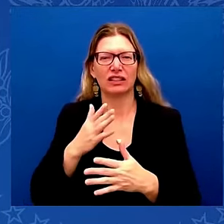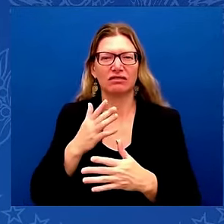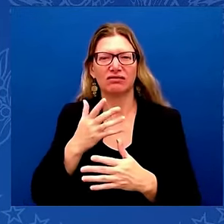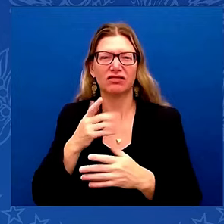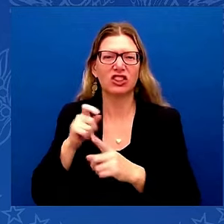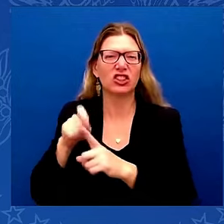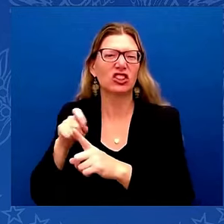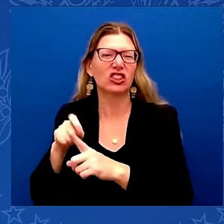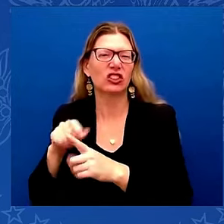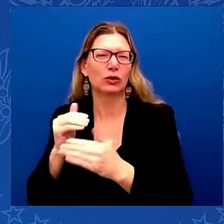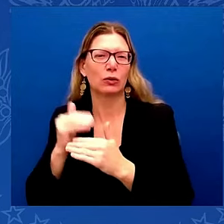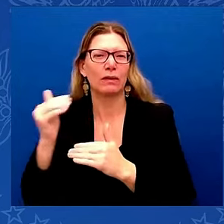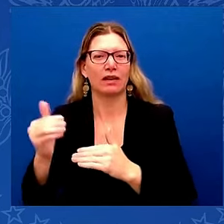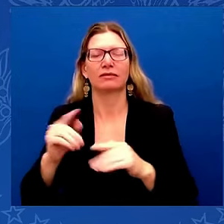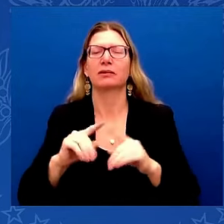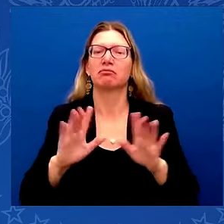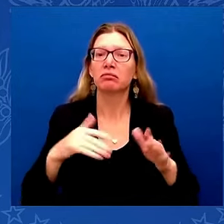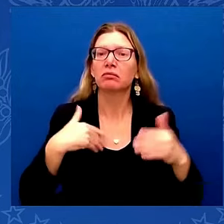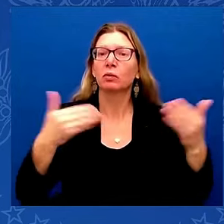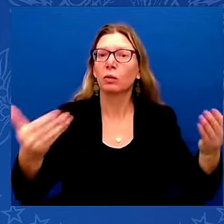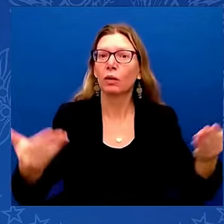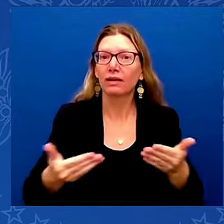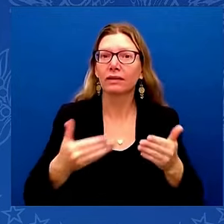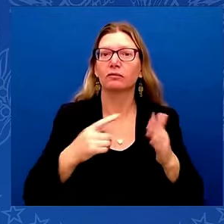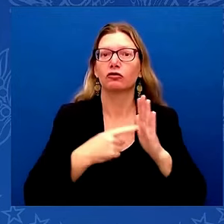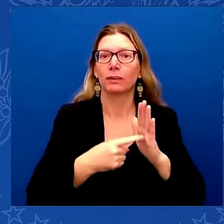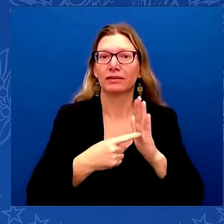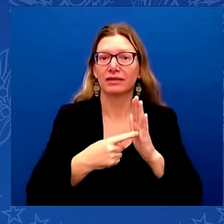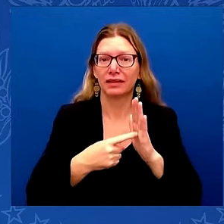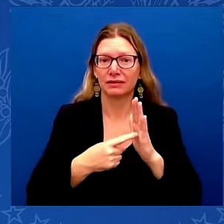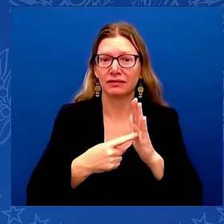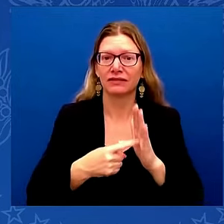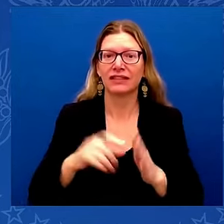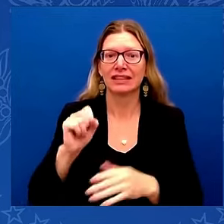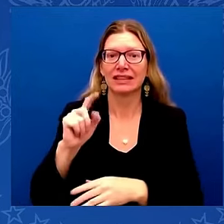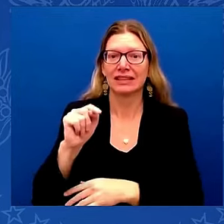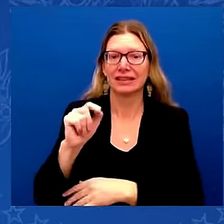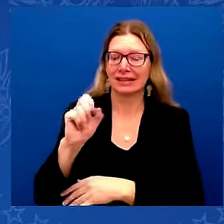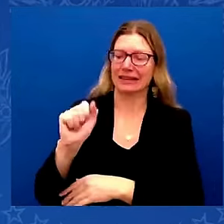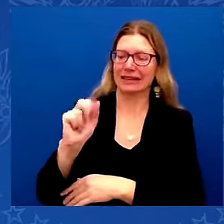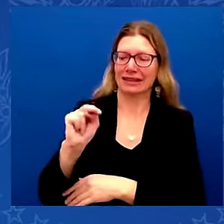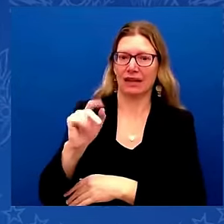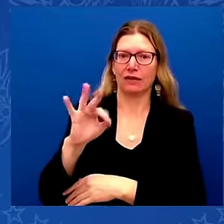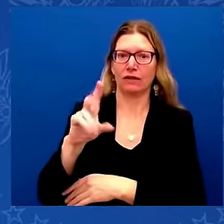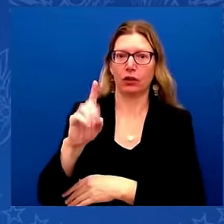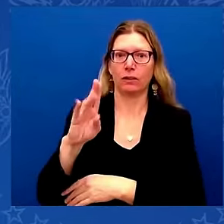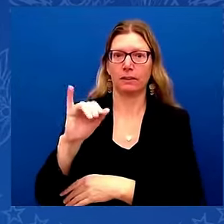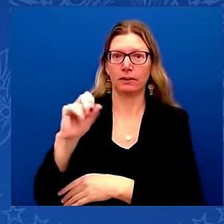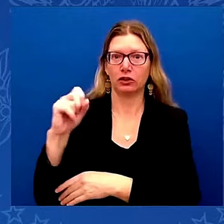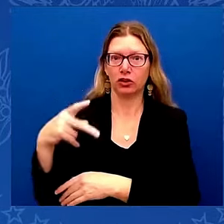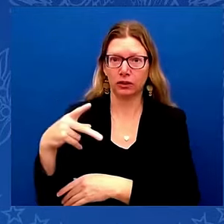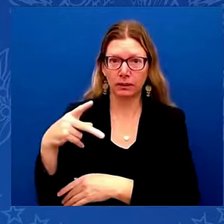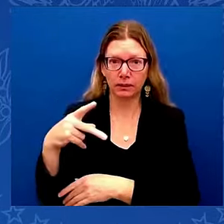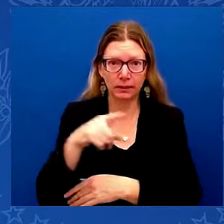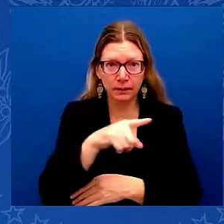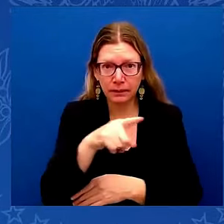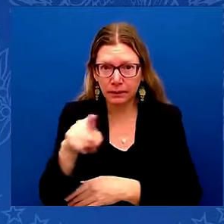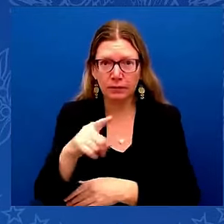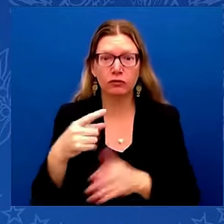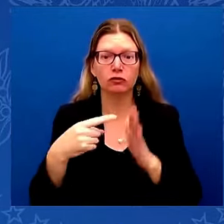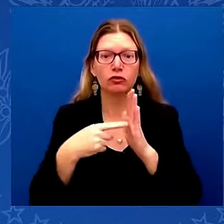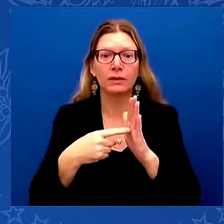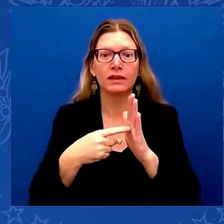Stanford Bishop. Representative Bert. Where is Brett? Are you here? There you go. Brett Guthrie. Good to see you, Brett.